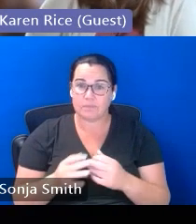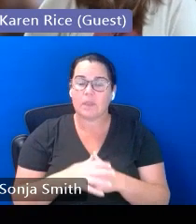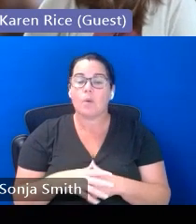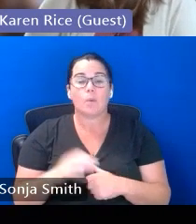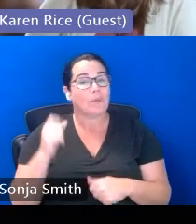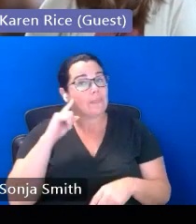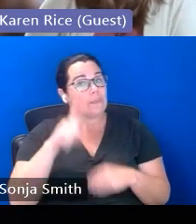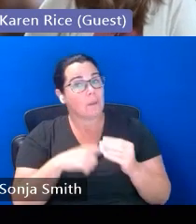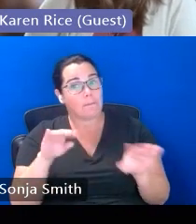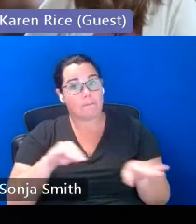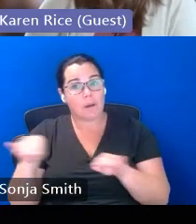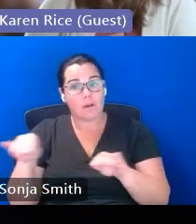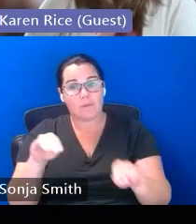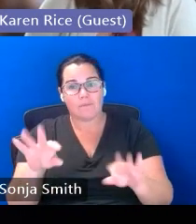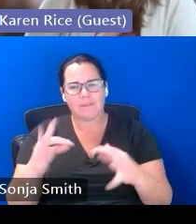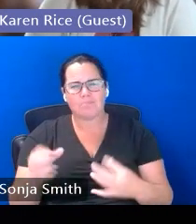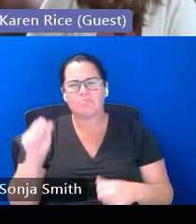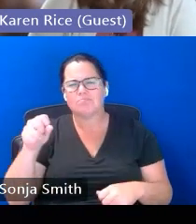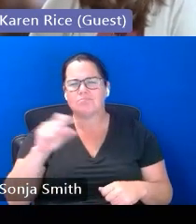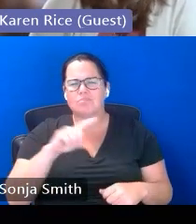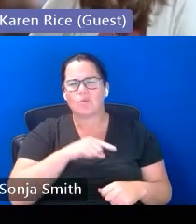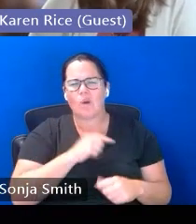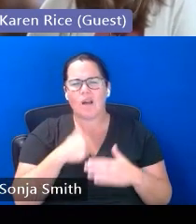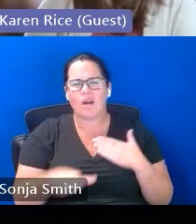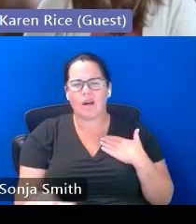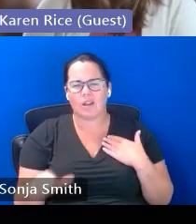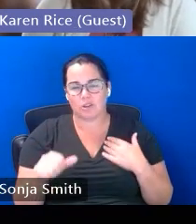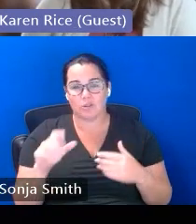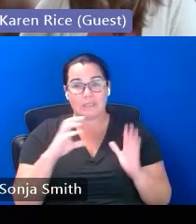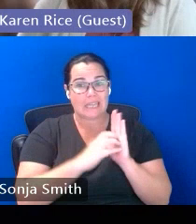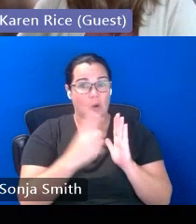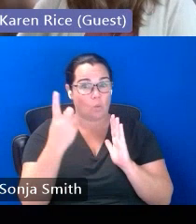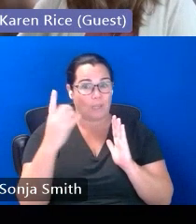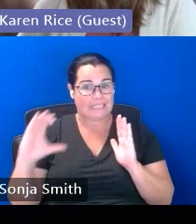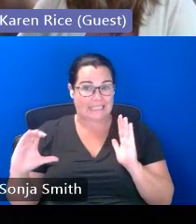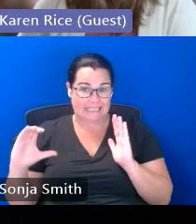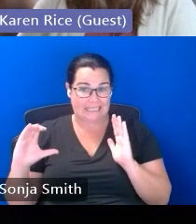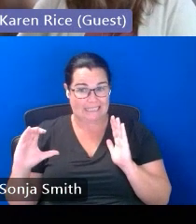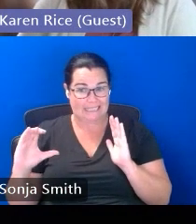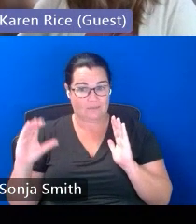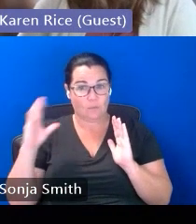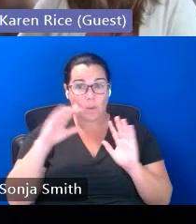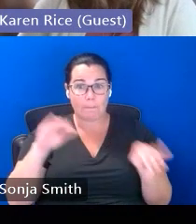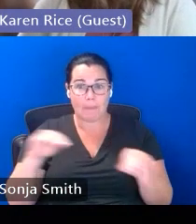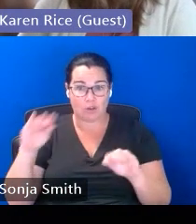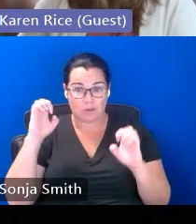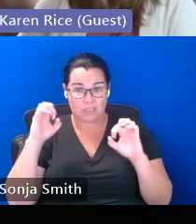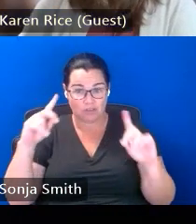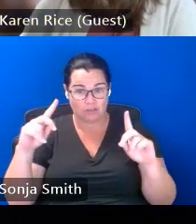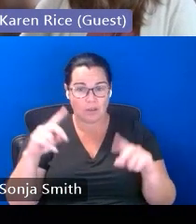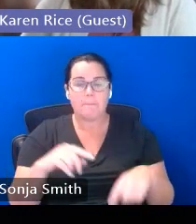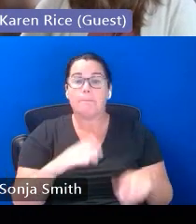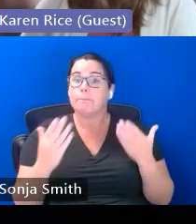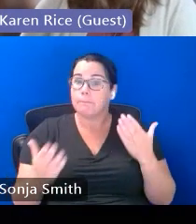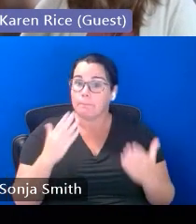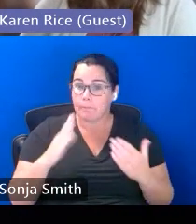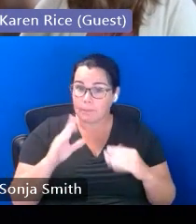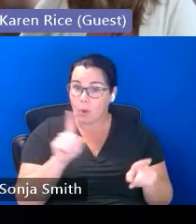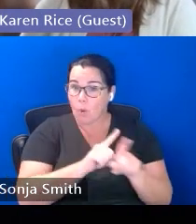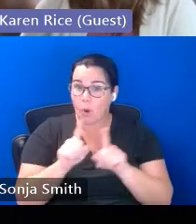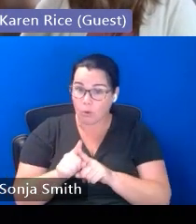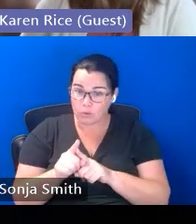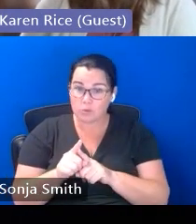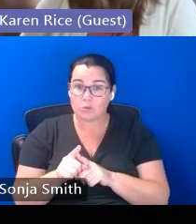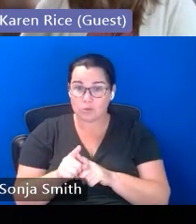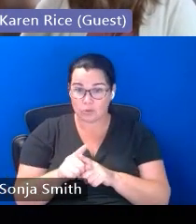eligible under the migrant education program or title 1c um but they may also be eligible under mckinney